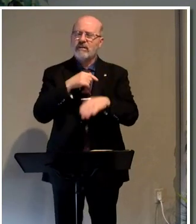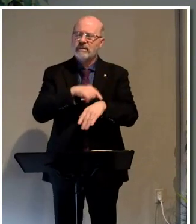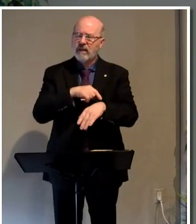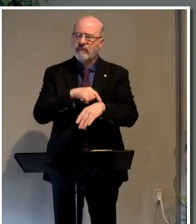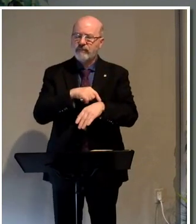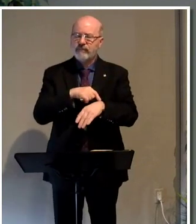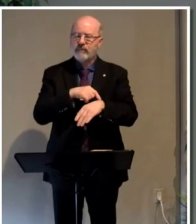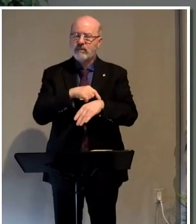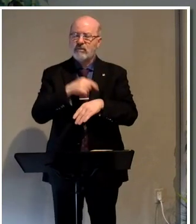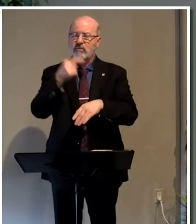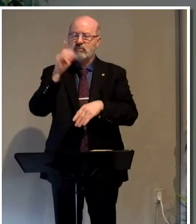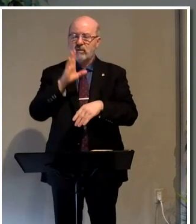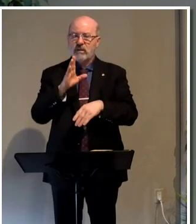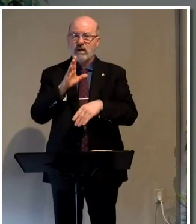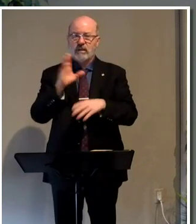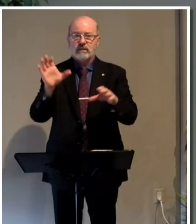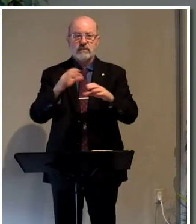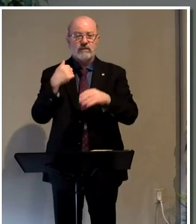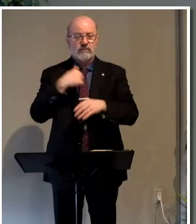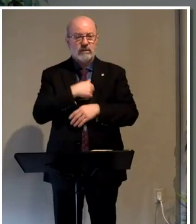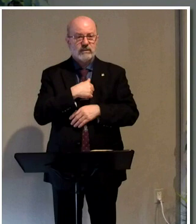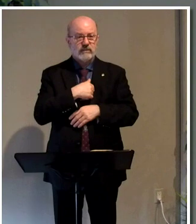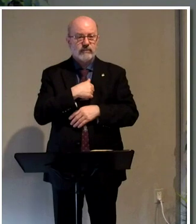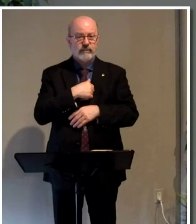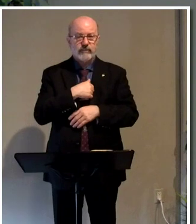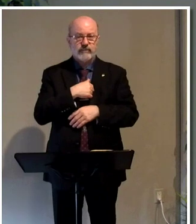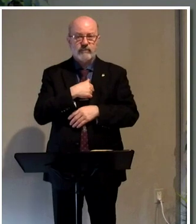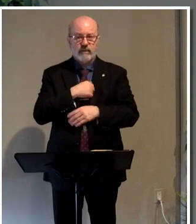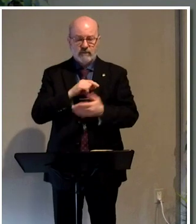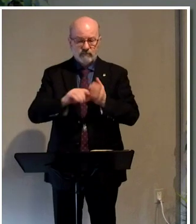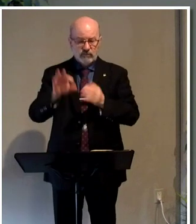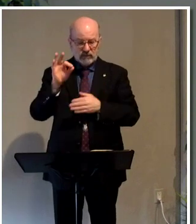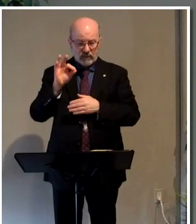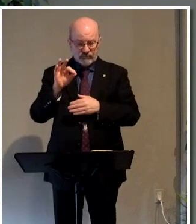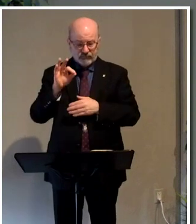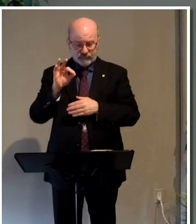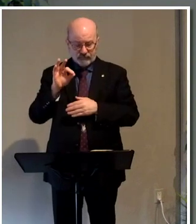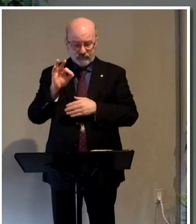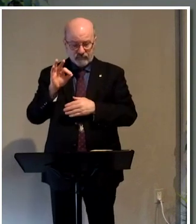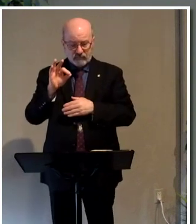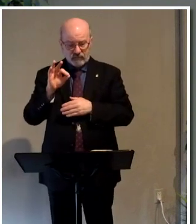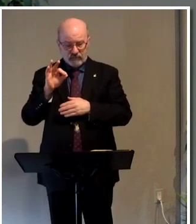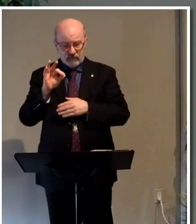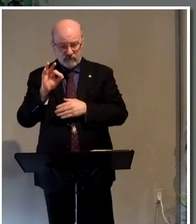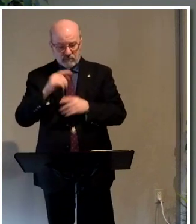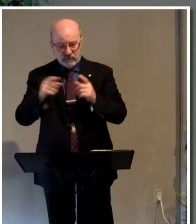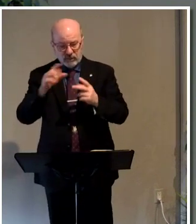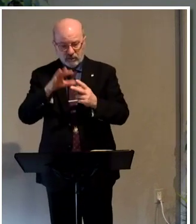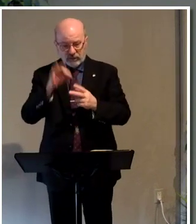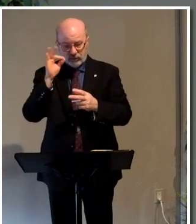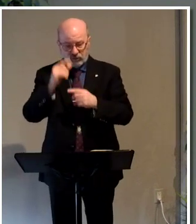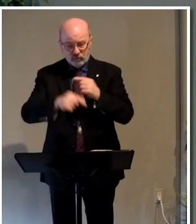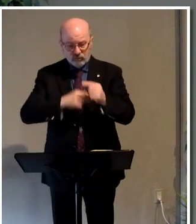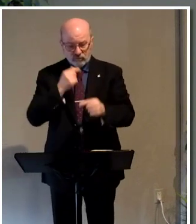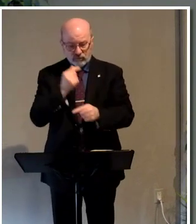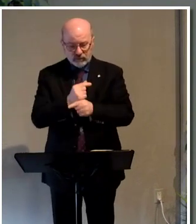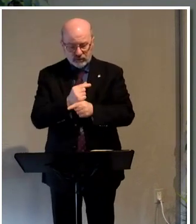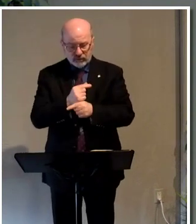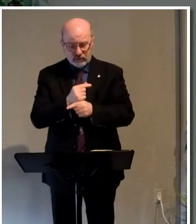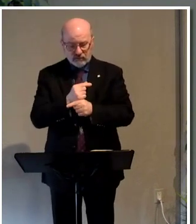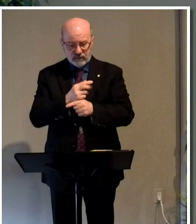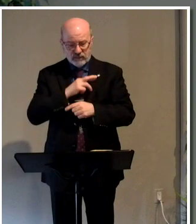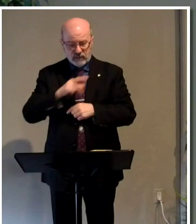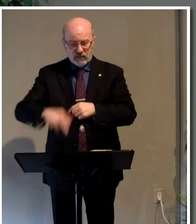for what God has done for us. Verse 9 of our text, and I'll close with that. But ye are a chosen